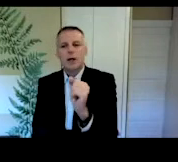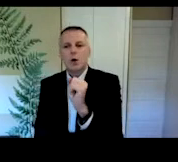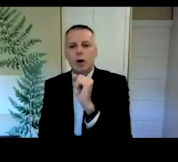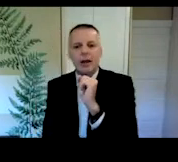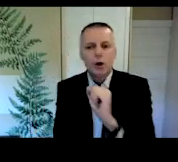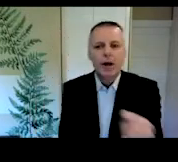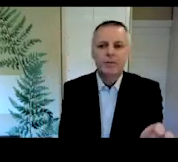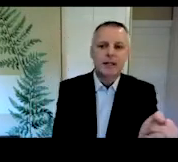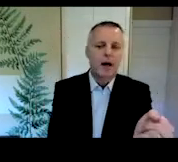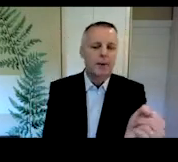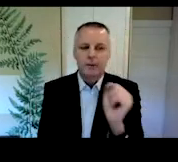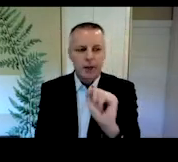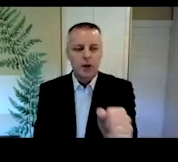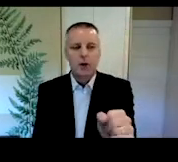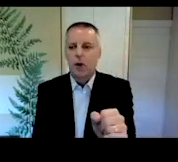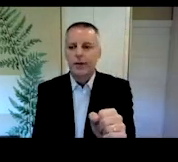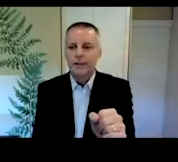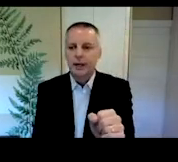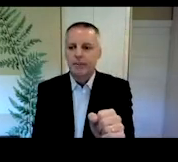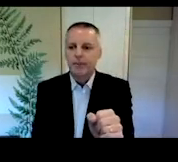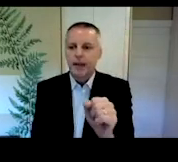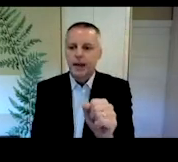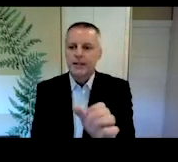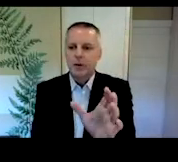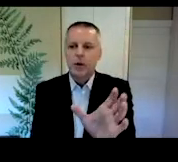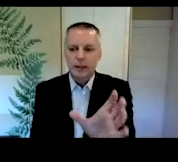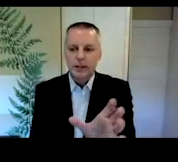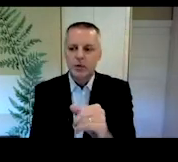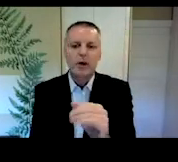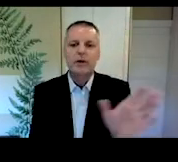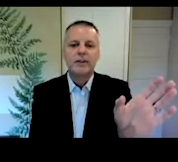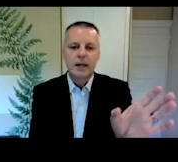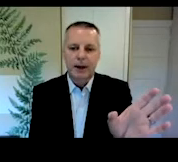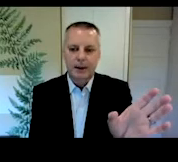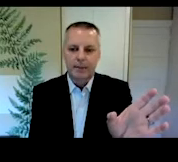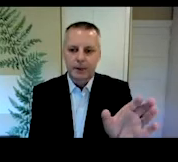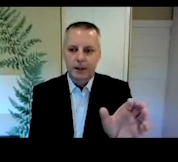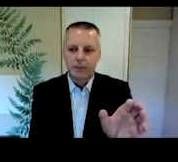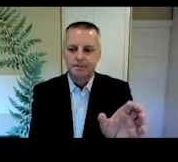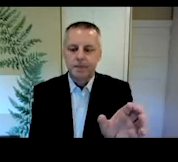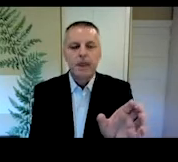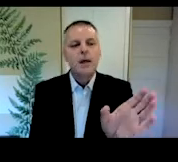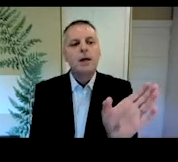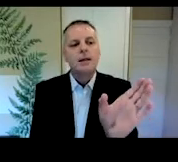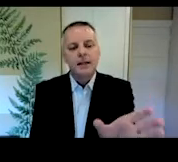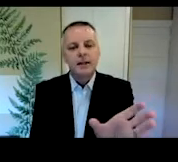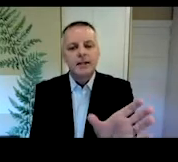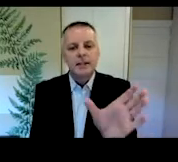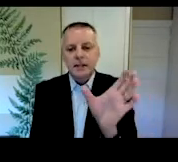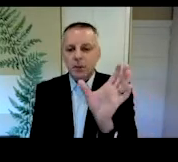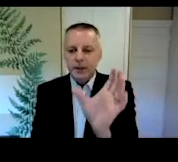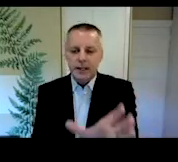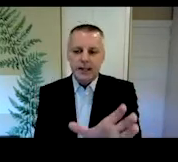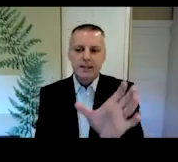So again, incredibly common. They occur all the time. And as L1 listeners, we don't even think about it. Okay. The deal